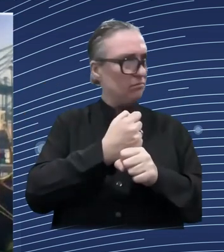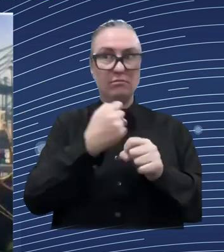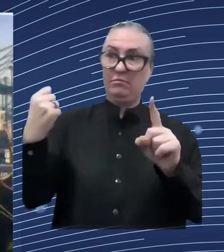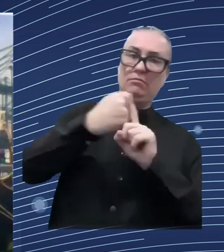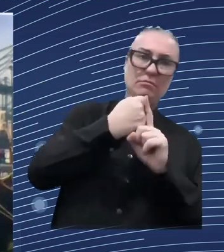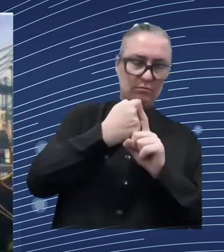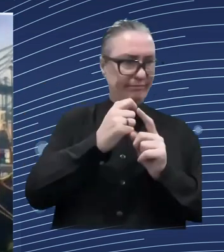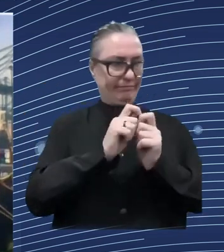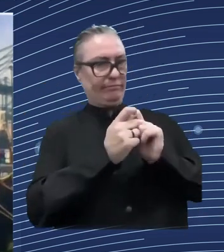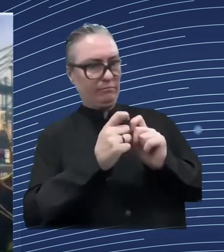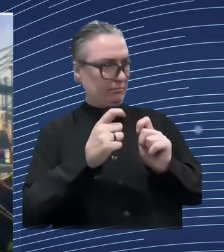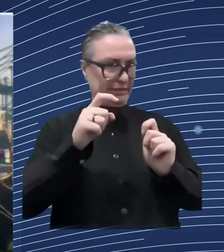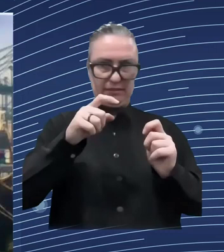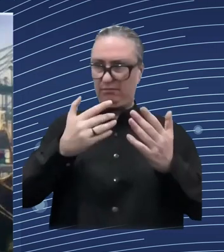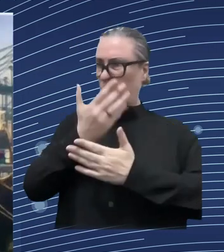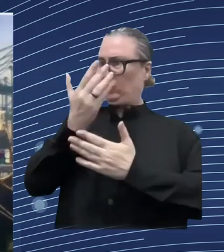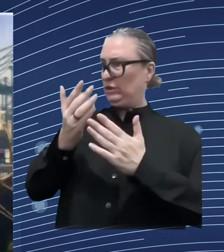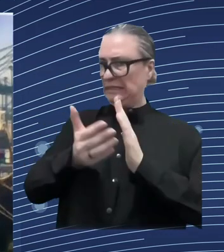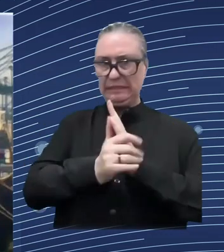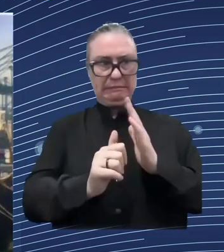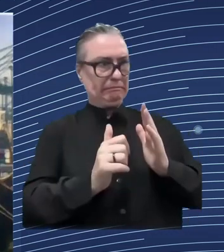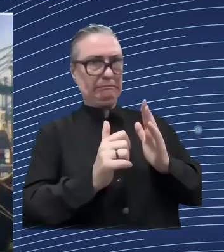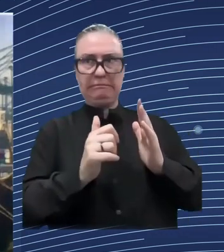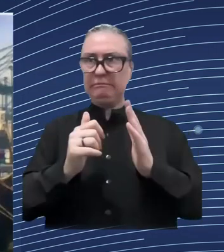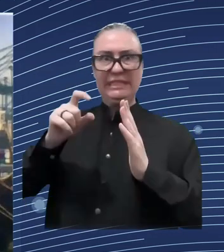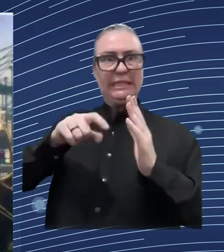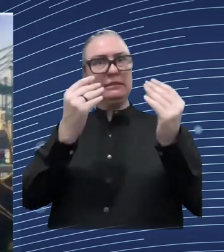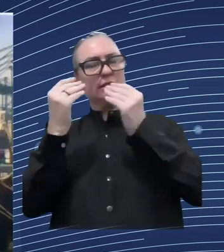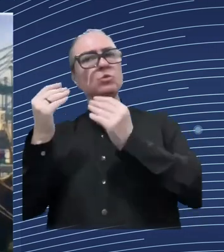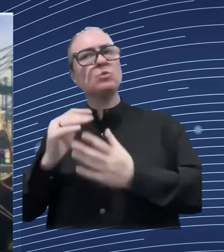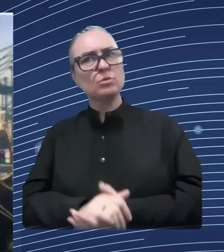uh further and and what would need to be done to to tackle those